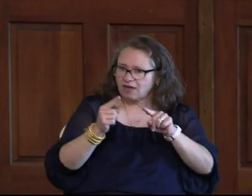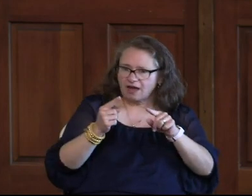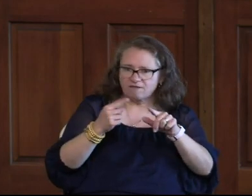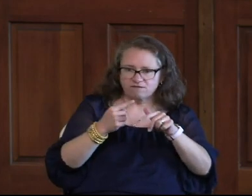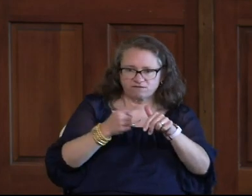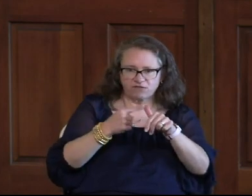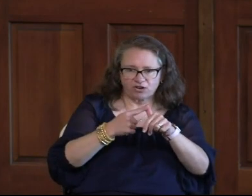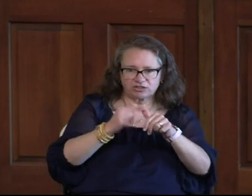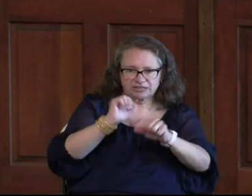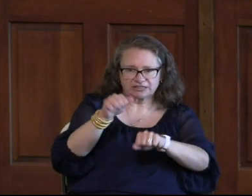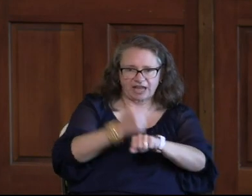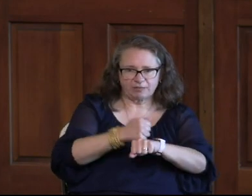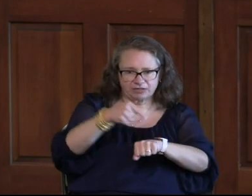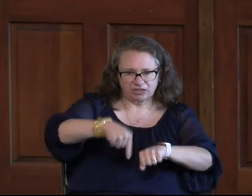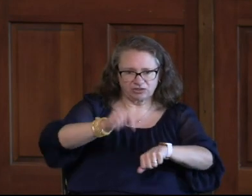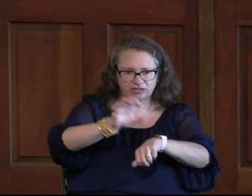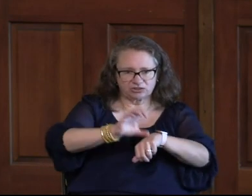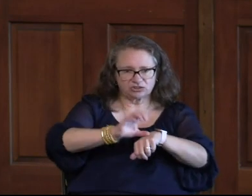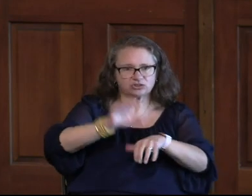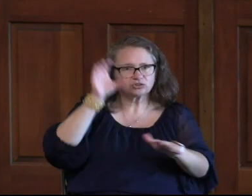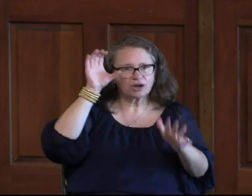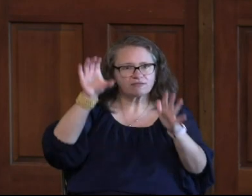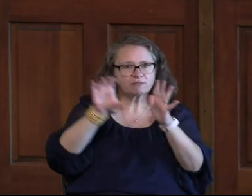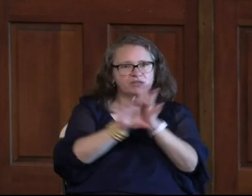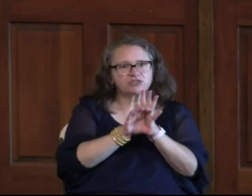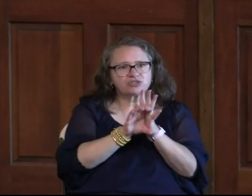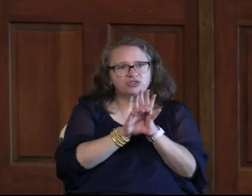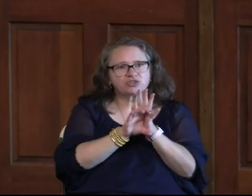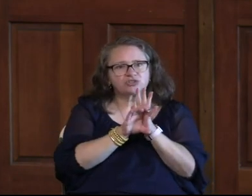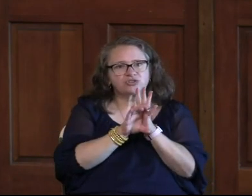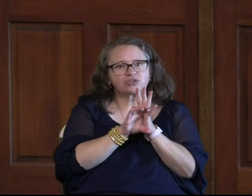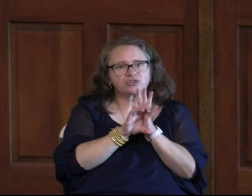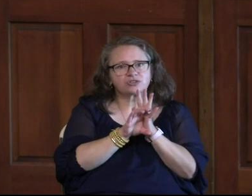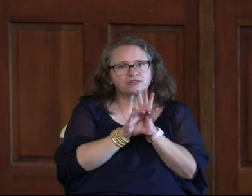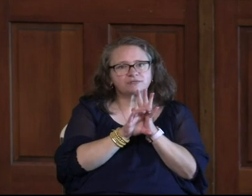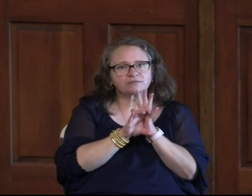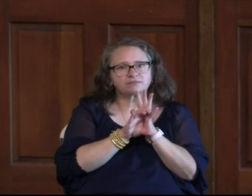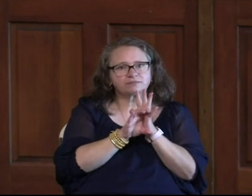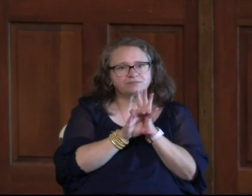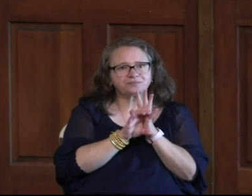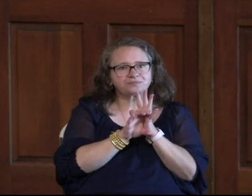church And so you have a picture for us there, Matthew? Yeah